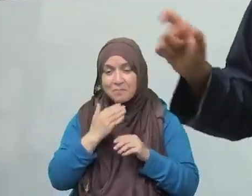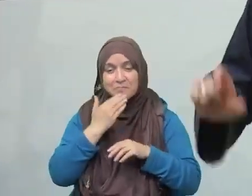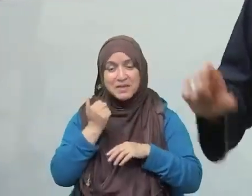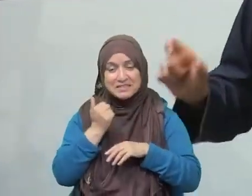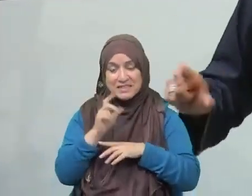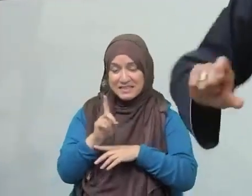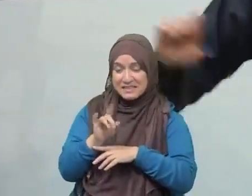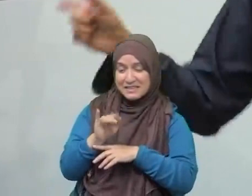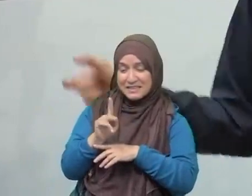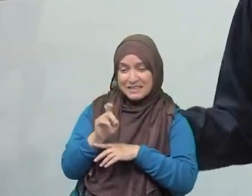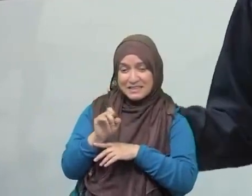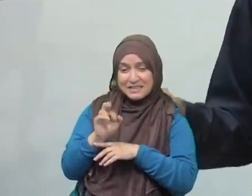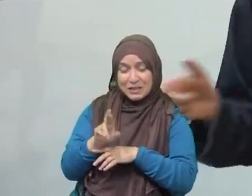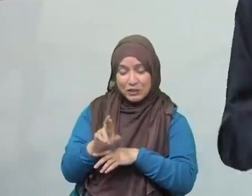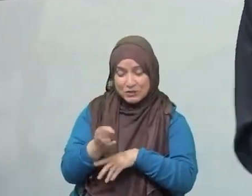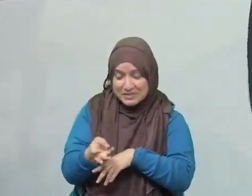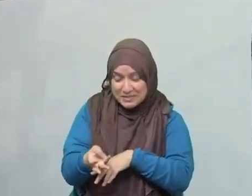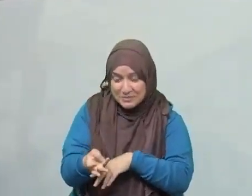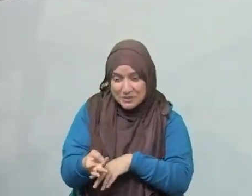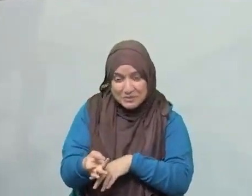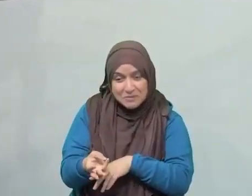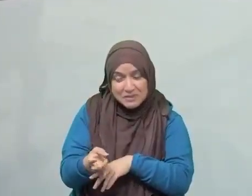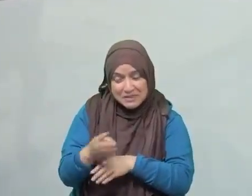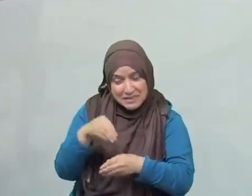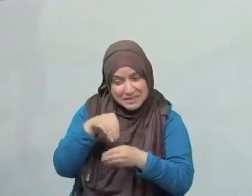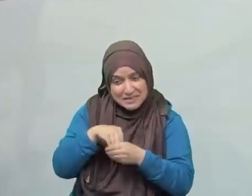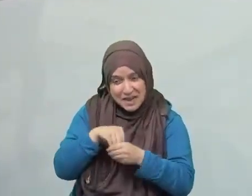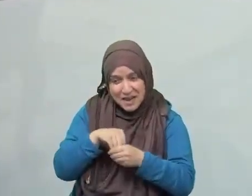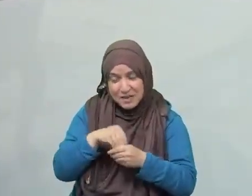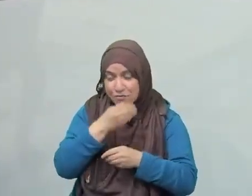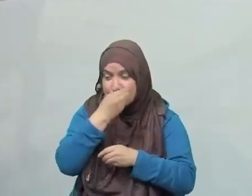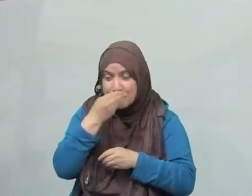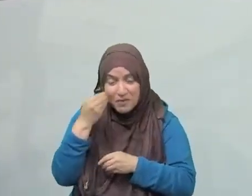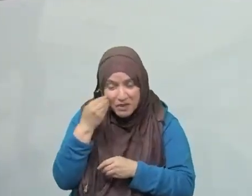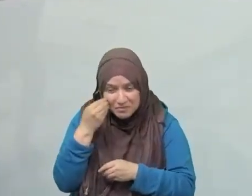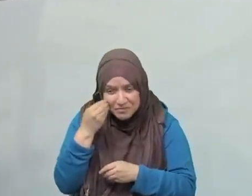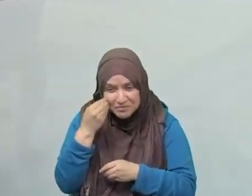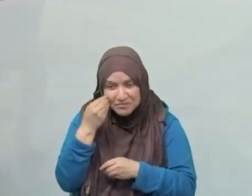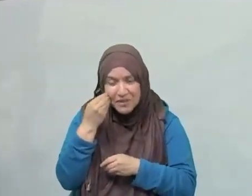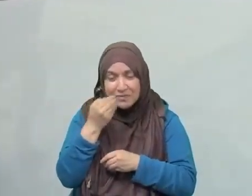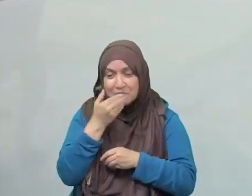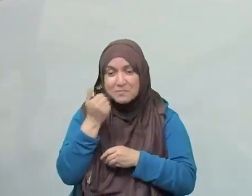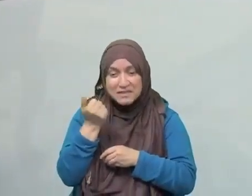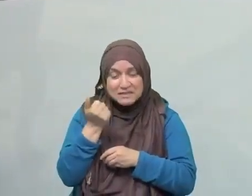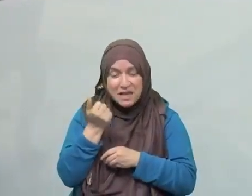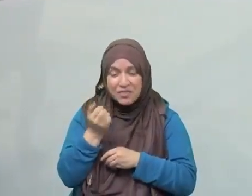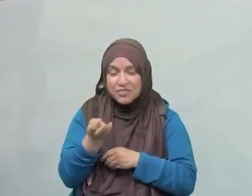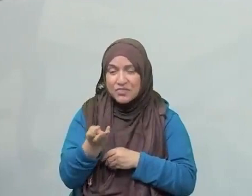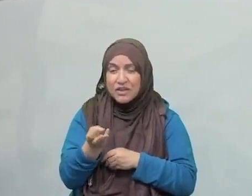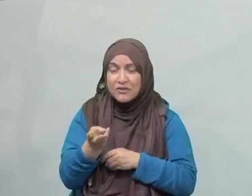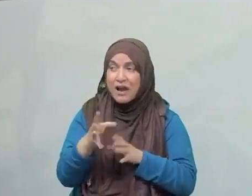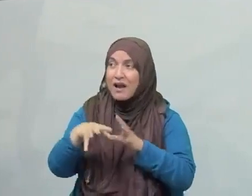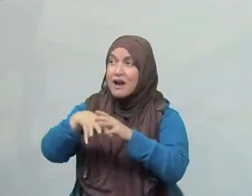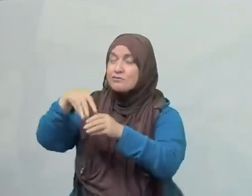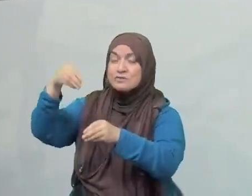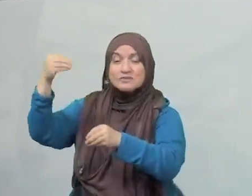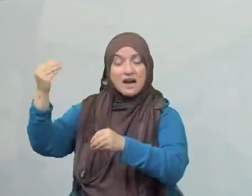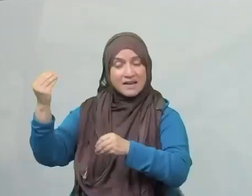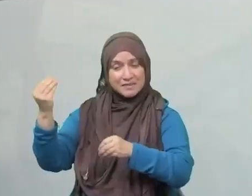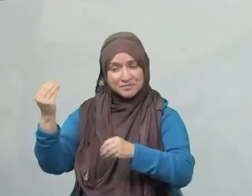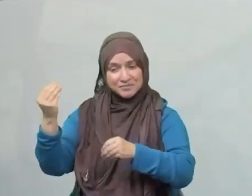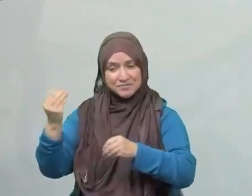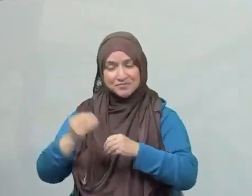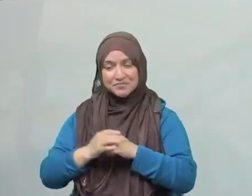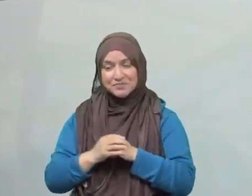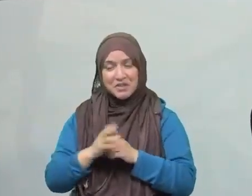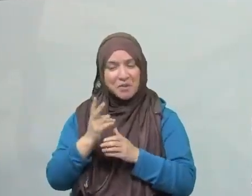greater than what it would be outside of Ramadan. The Prophet salallahu wasalam would not pause the morning adhikr and the evening adhikr. The things he